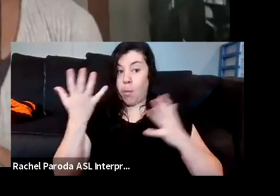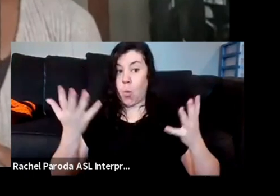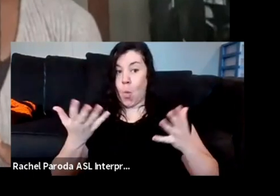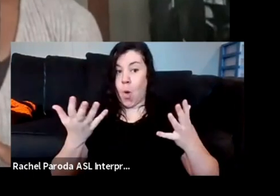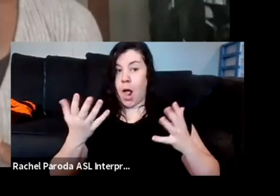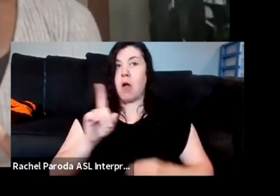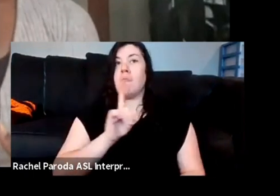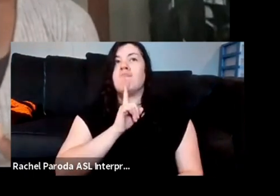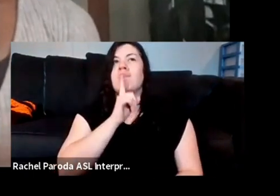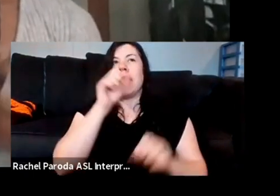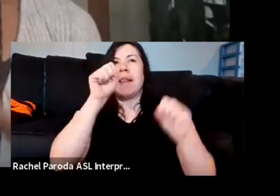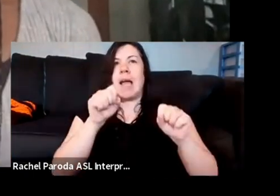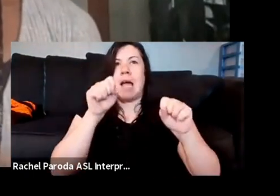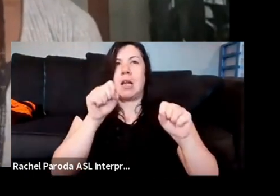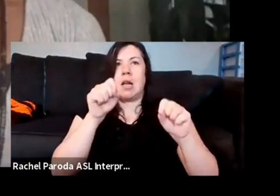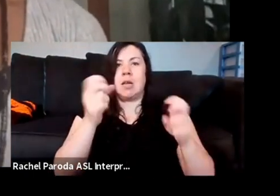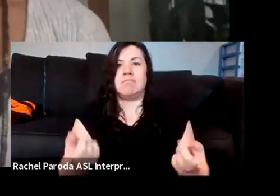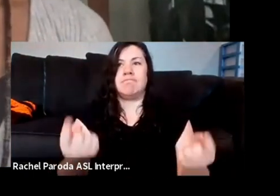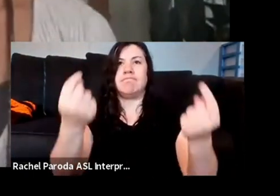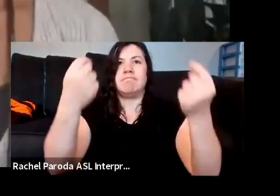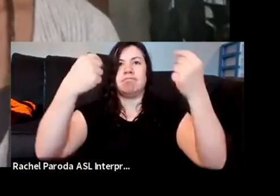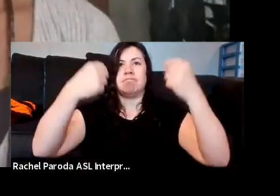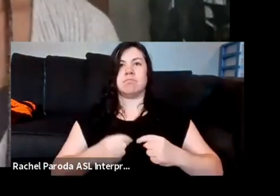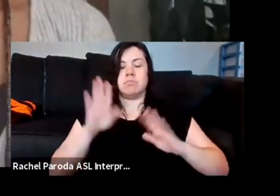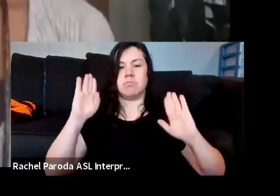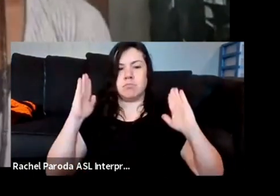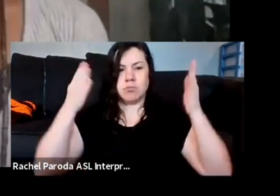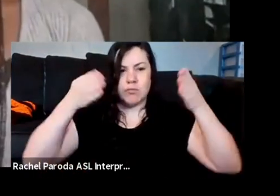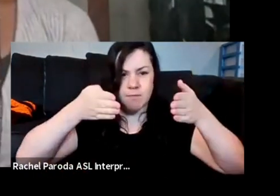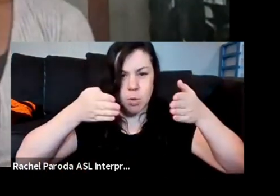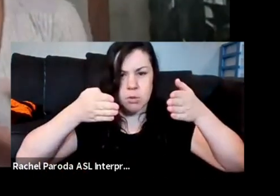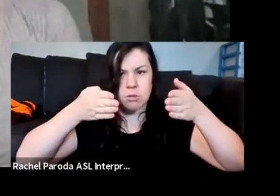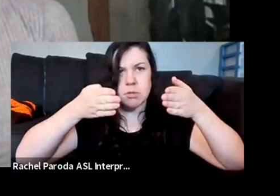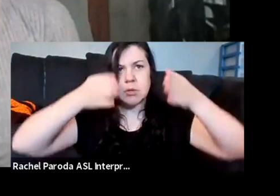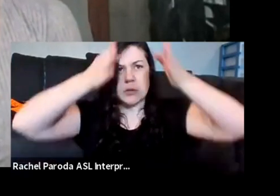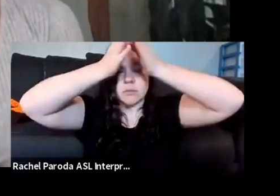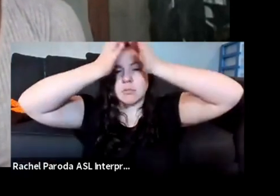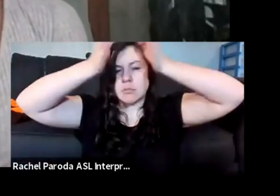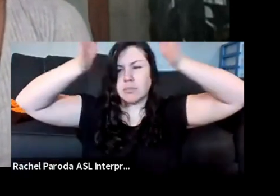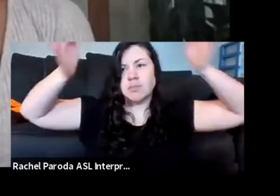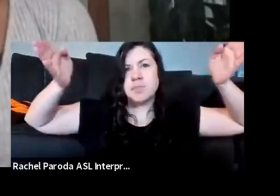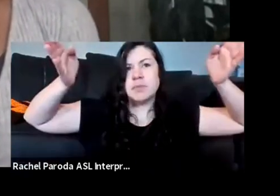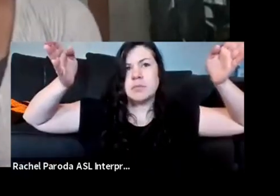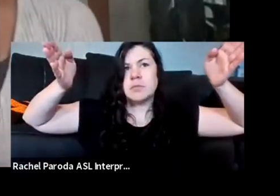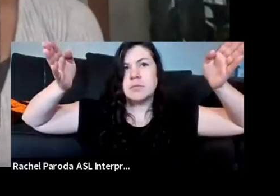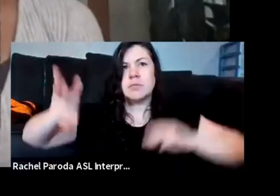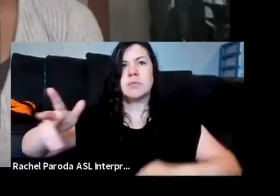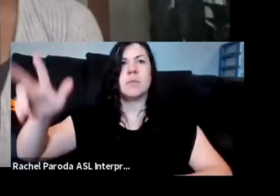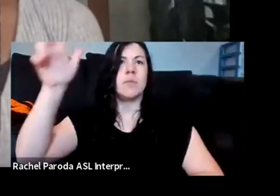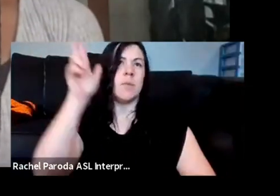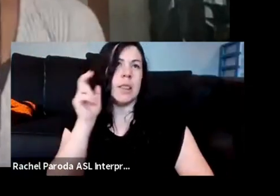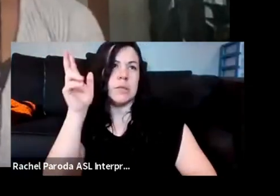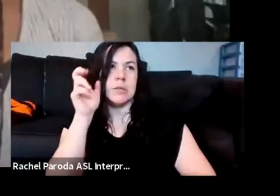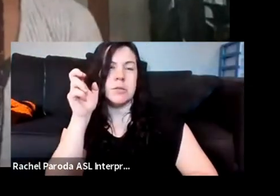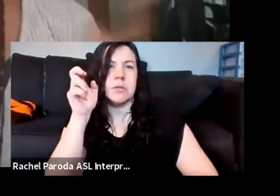fully present, so that we can listen with an openness and receptivity, so that we can speak from a place that is grounded and